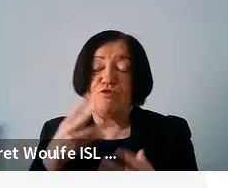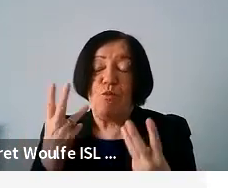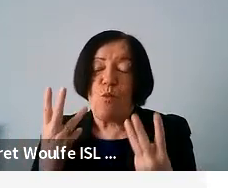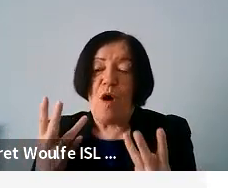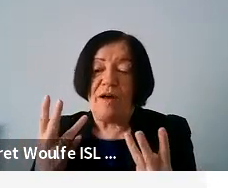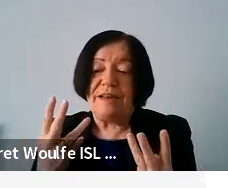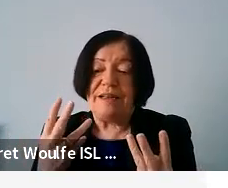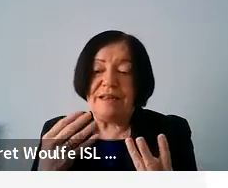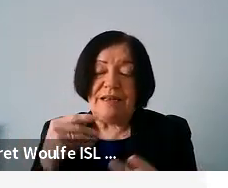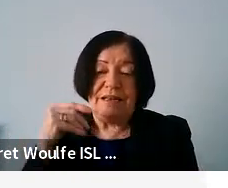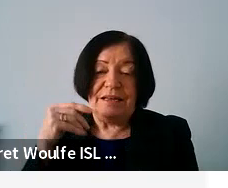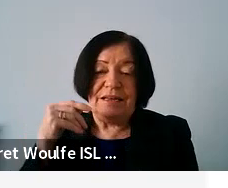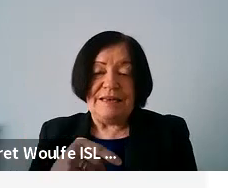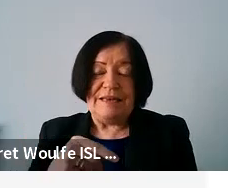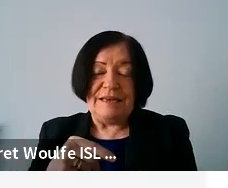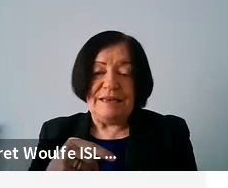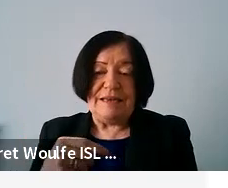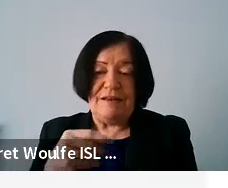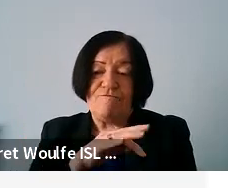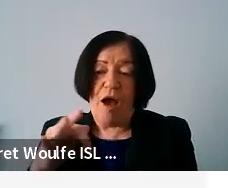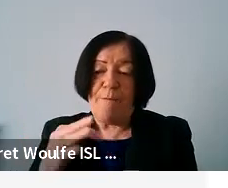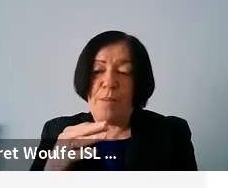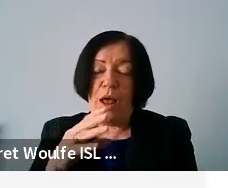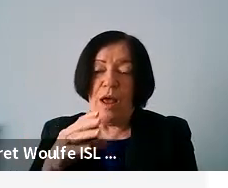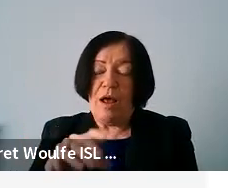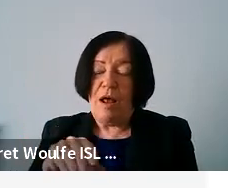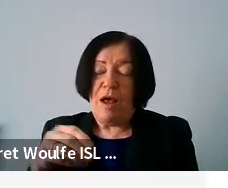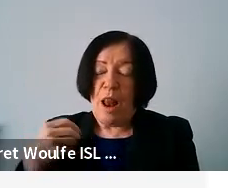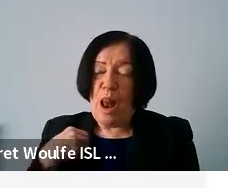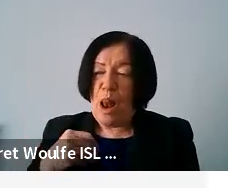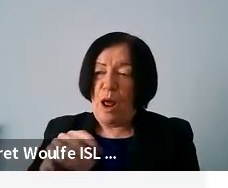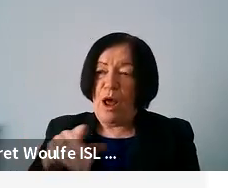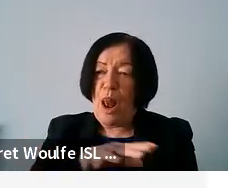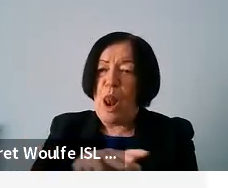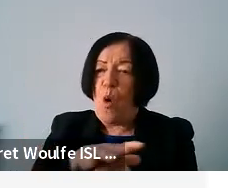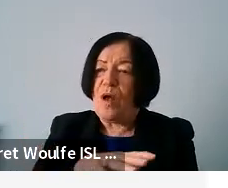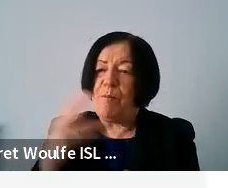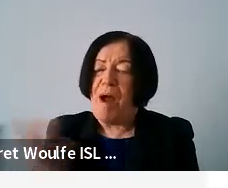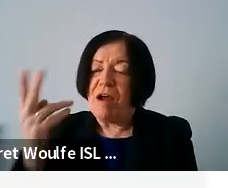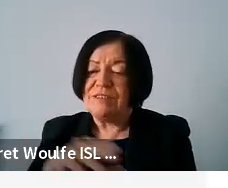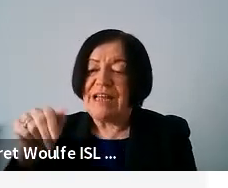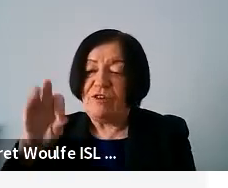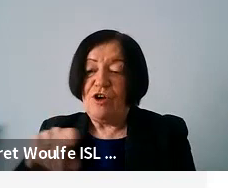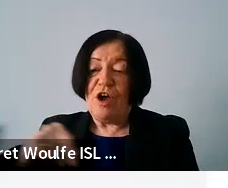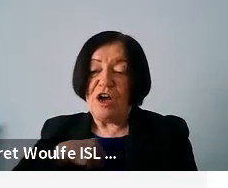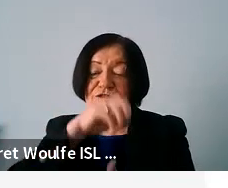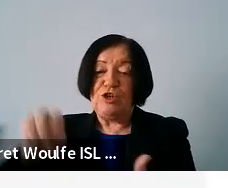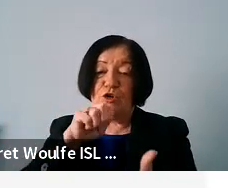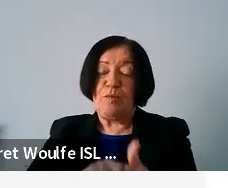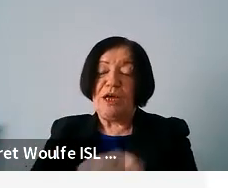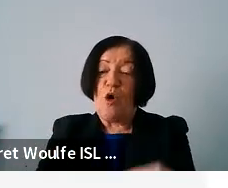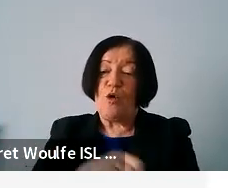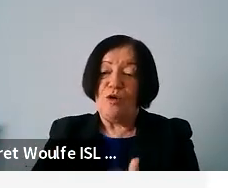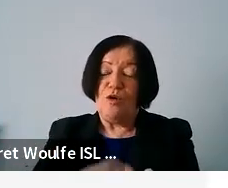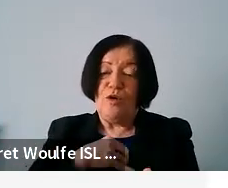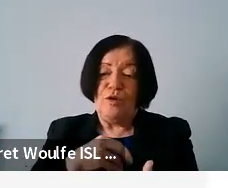the insight from local partners of ngos so the point is for us as a european organization to